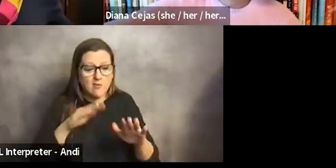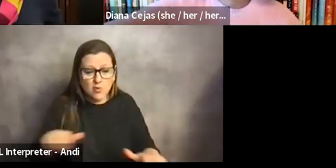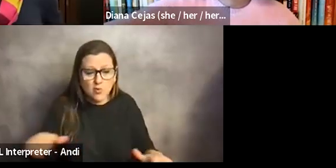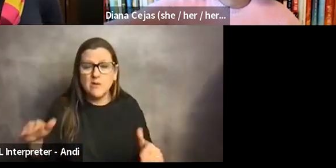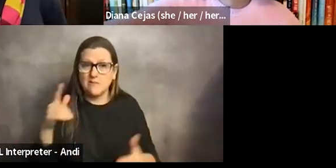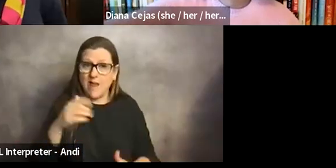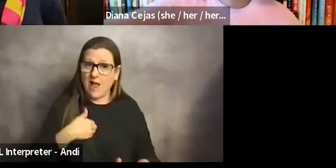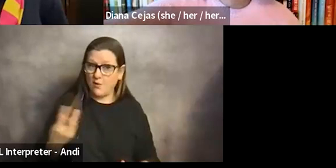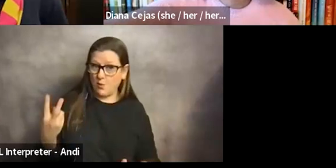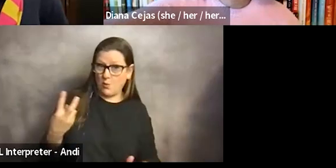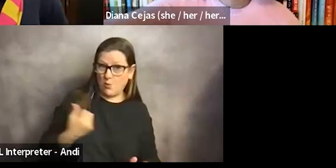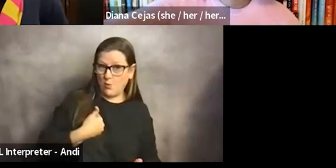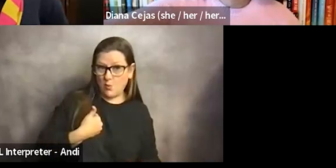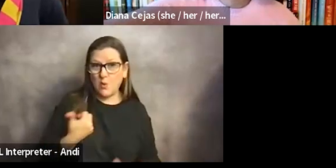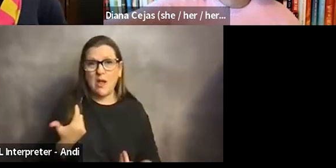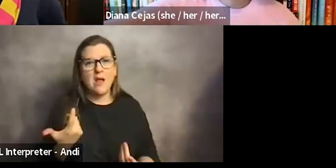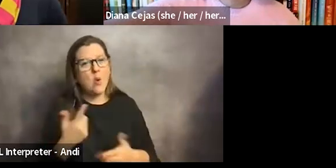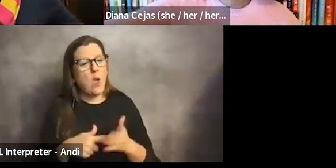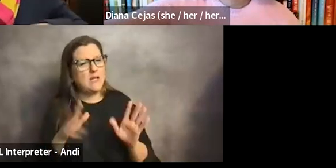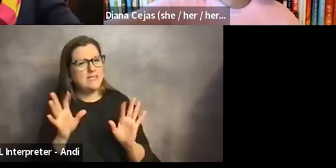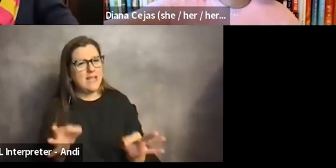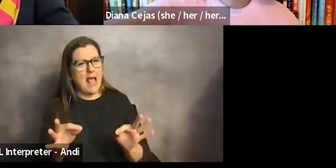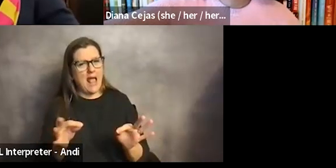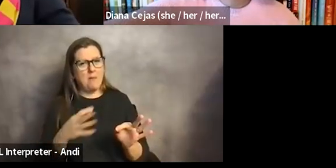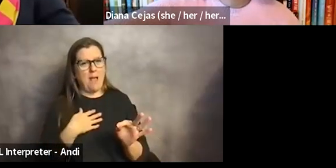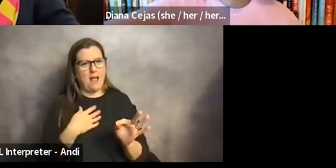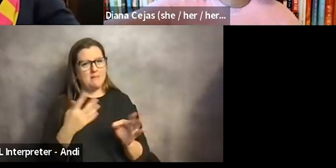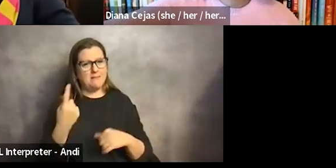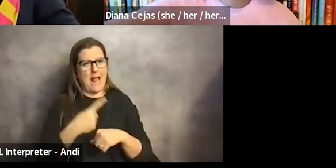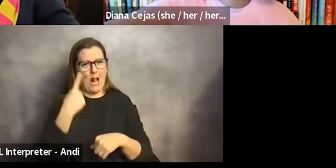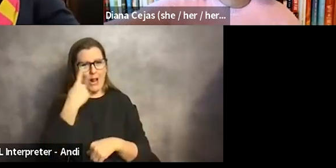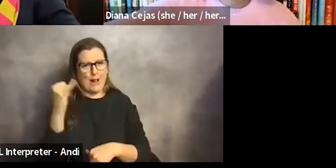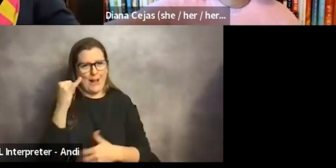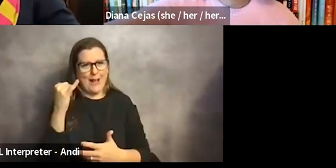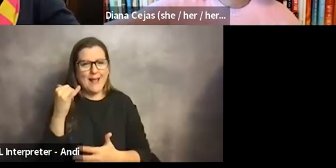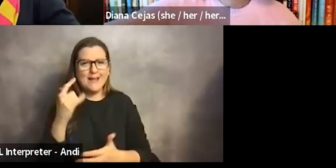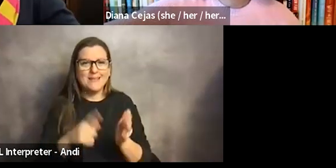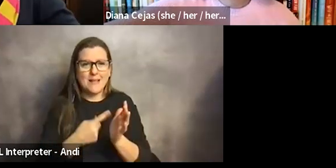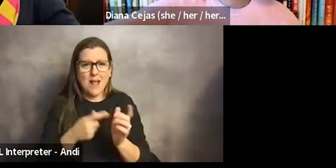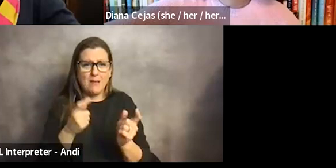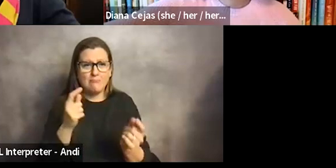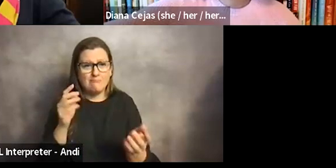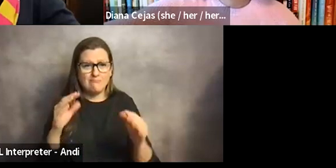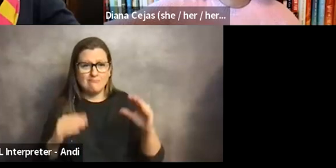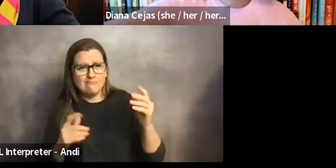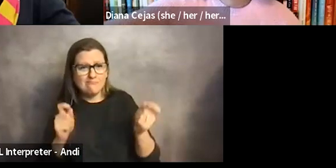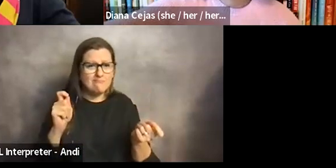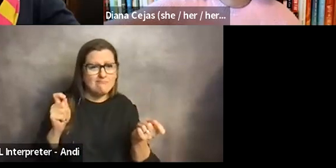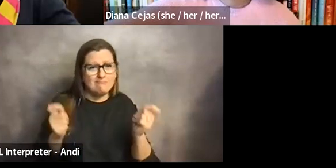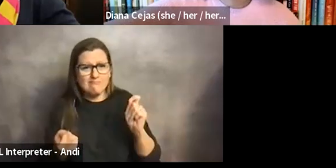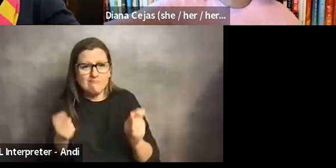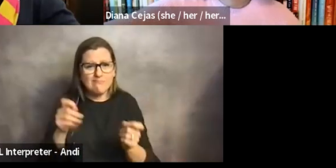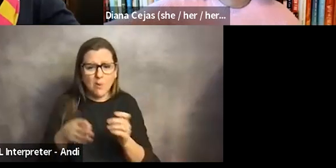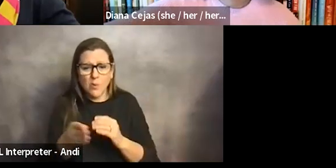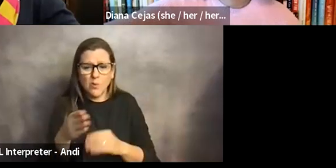and, and what I choose to fill my day with can sometimes ebb and flow and change over time. And I think that's okay too.